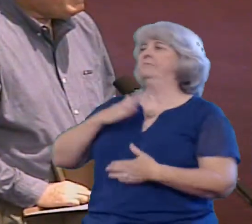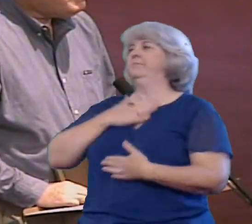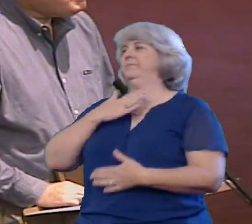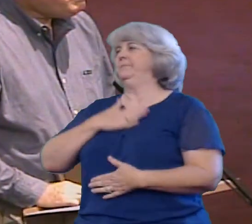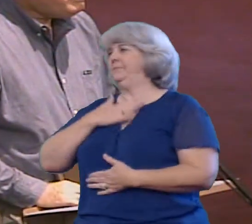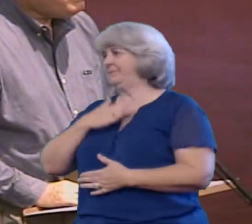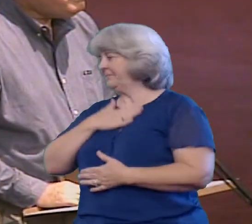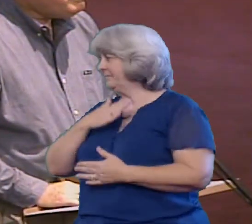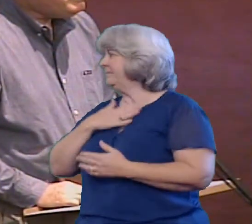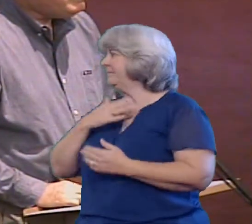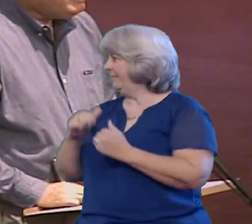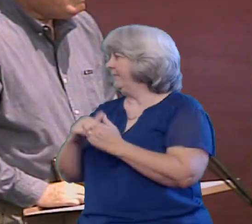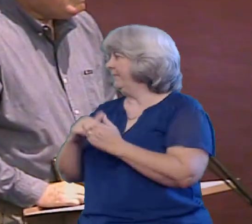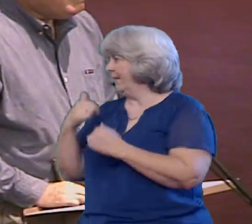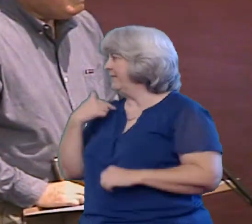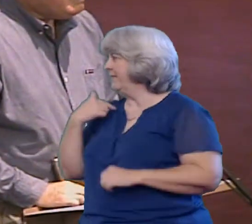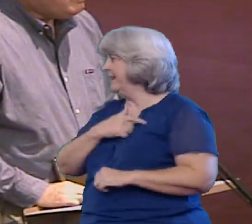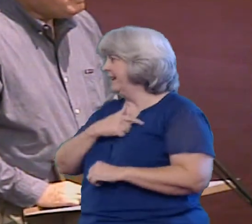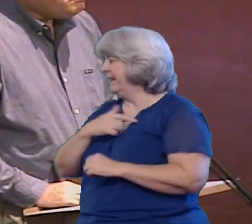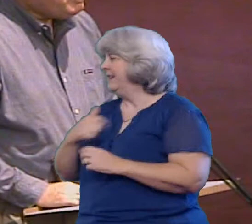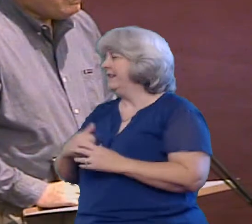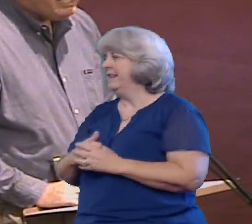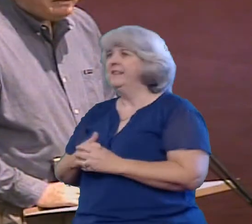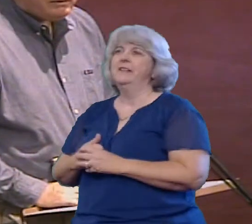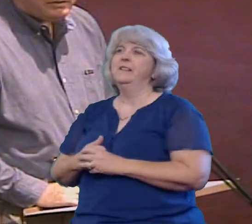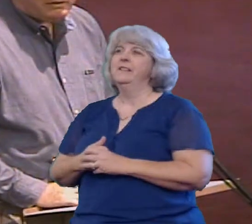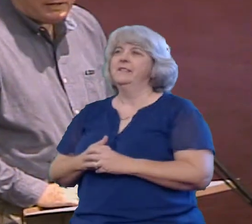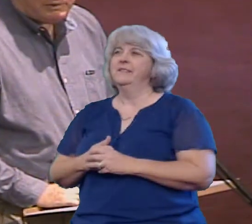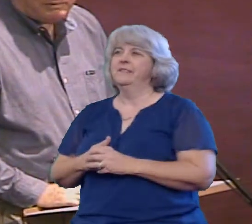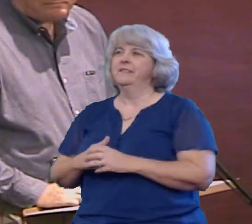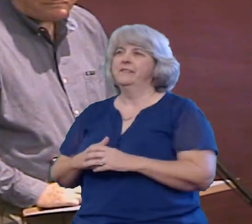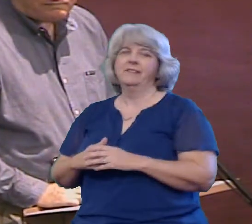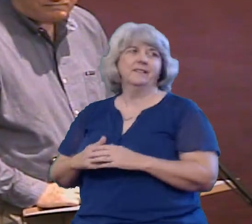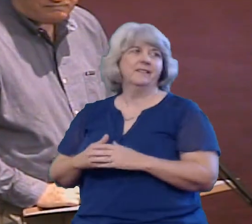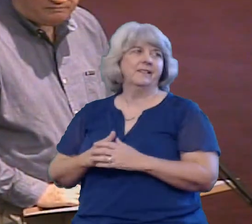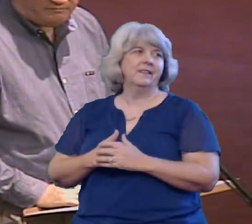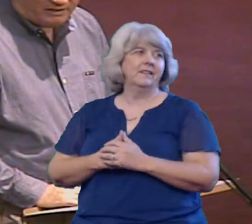tonight to speak to us on the communications in the family.